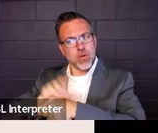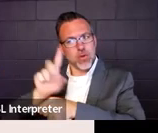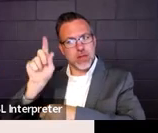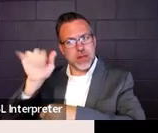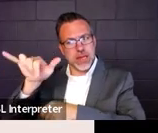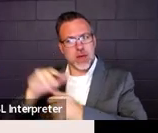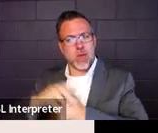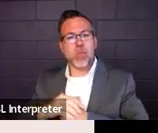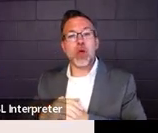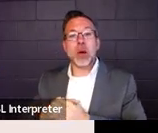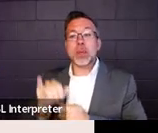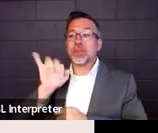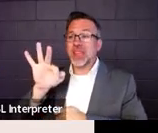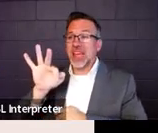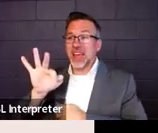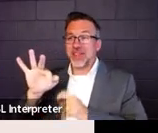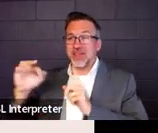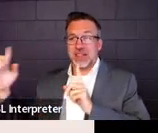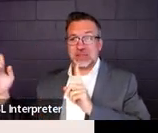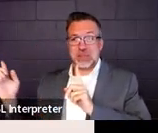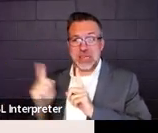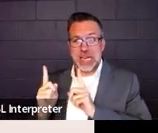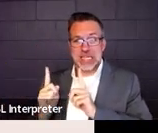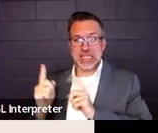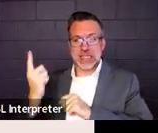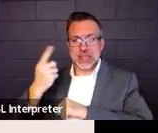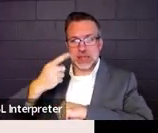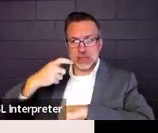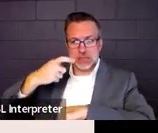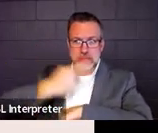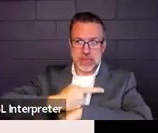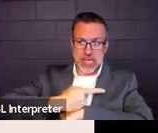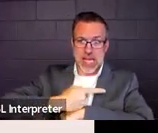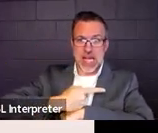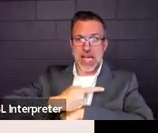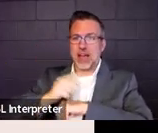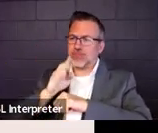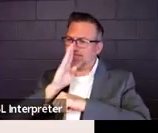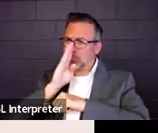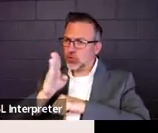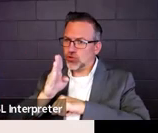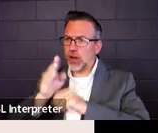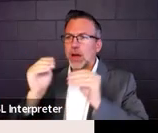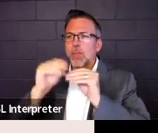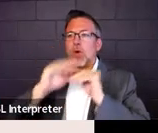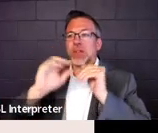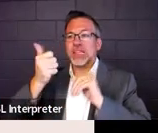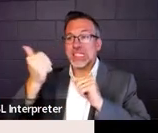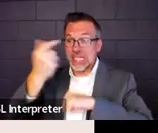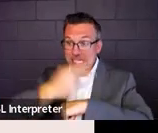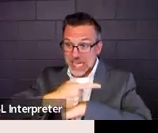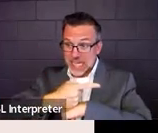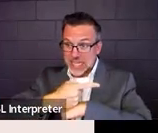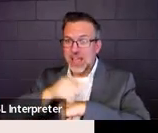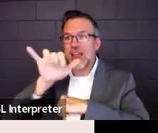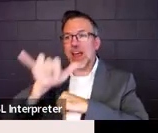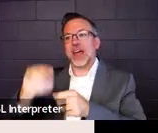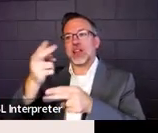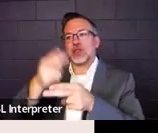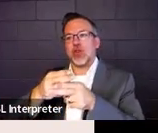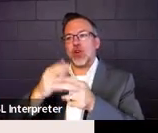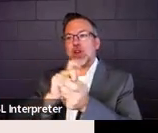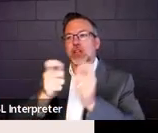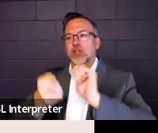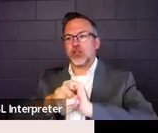If an abbreviated day goes for more than 10 days, it is considered a change in placement and that